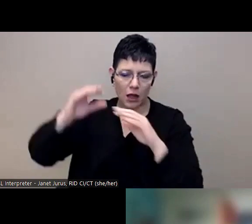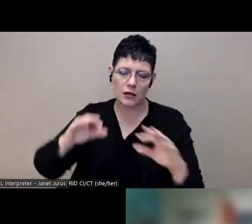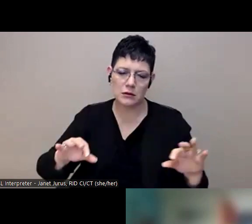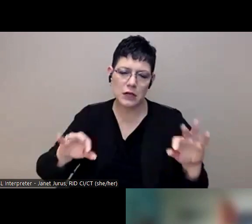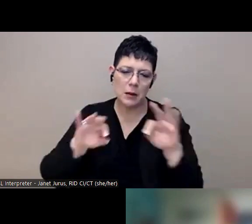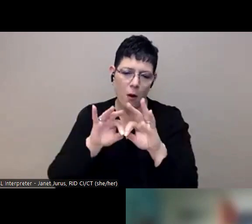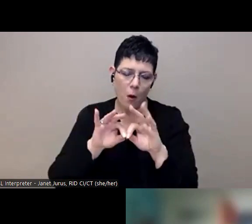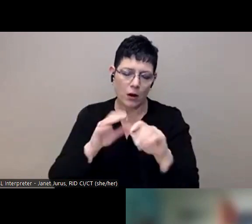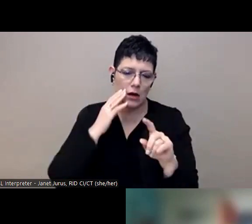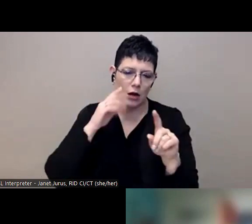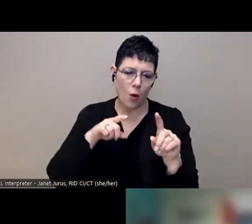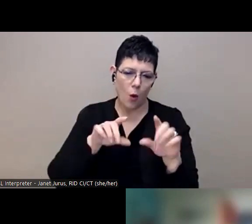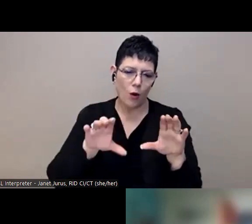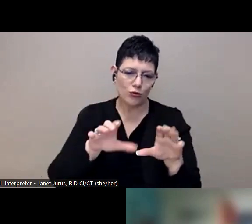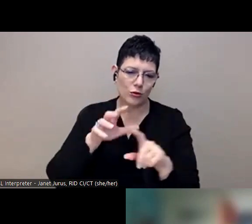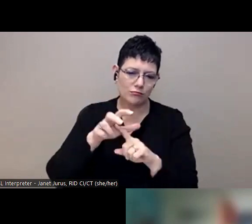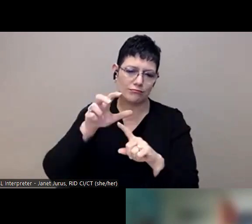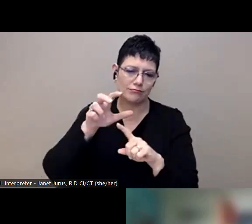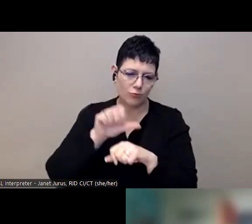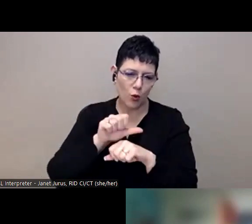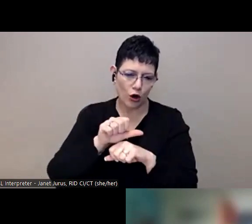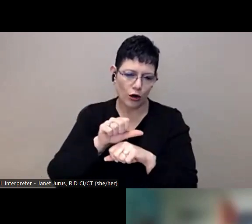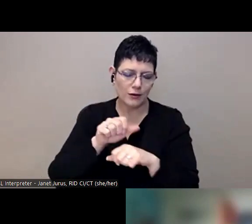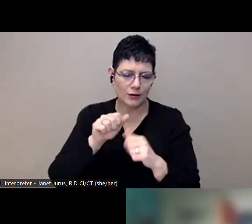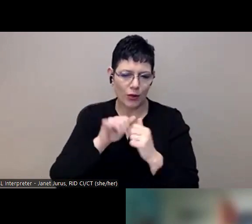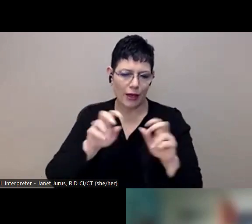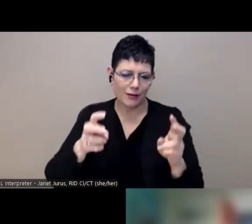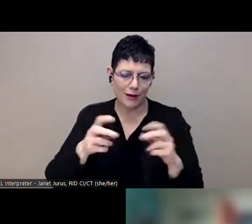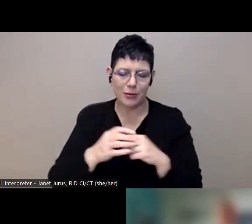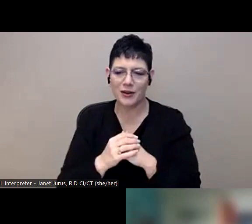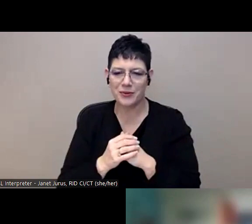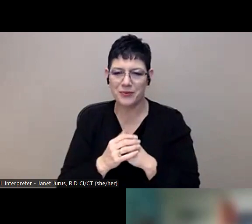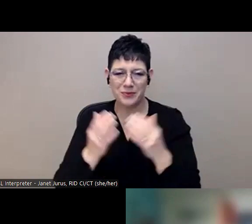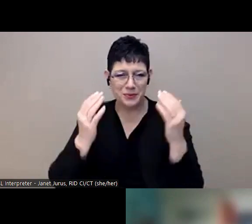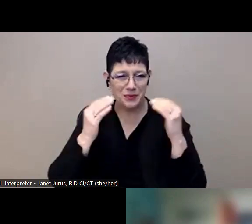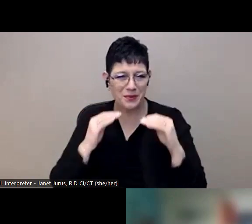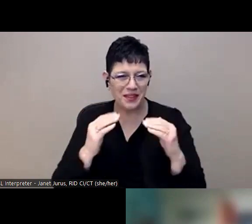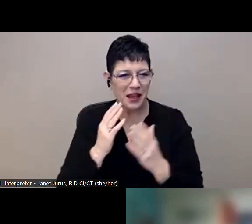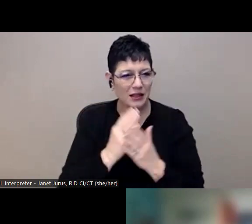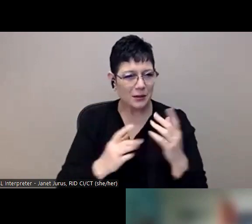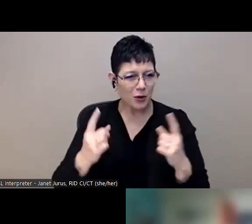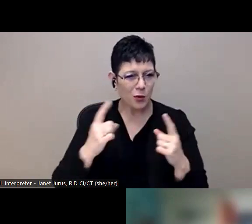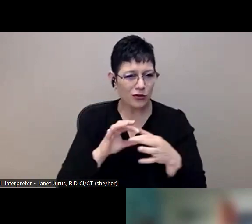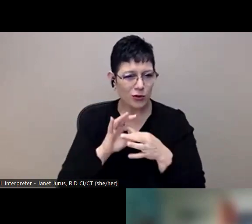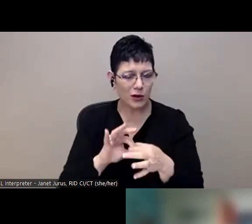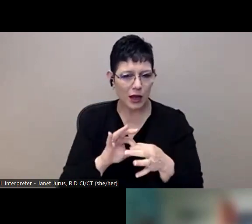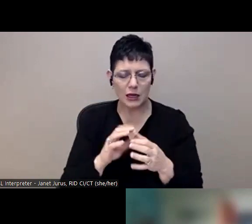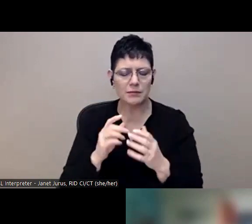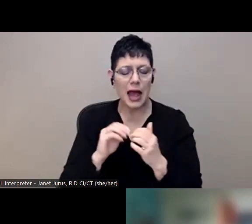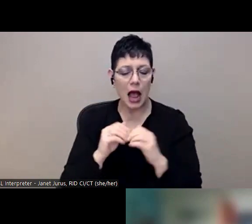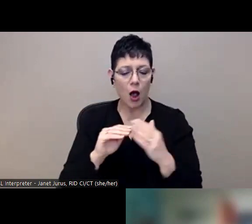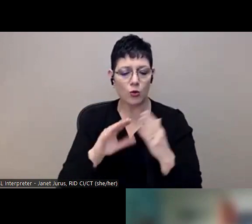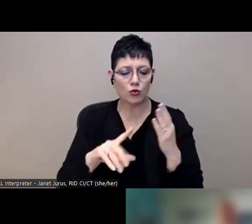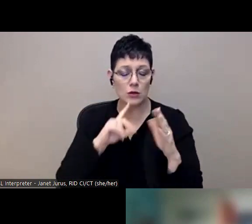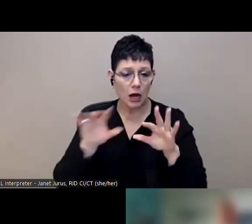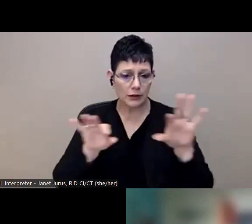that you all are doing really well. Thank you. Um, a few questions about how students are selected for the